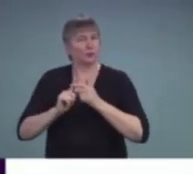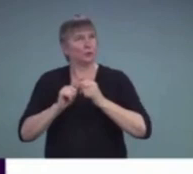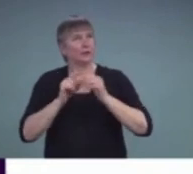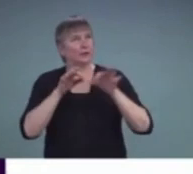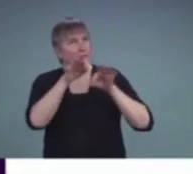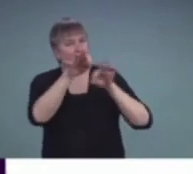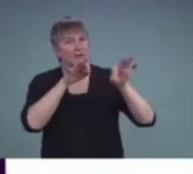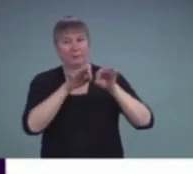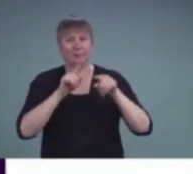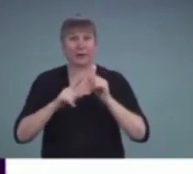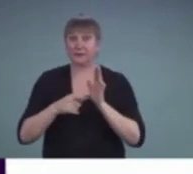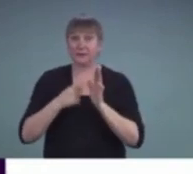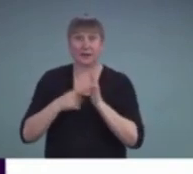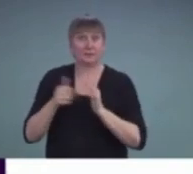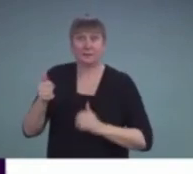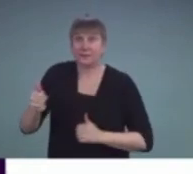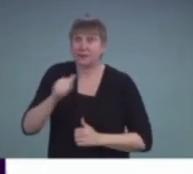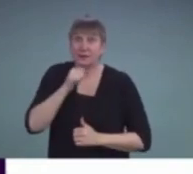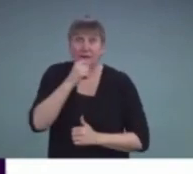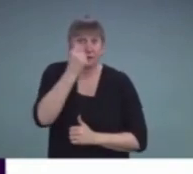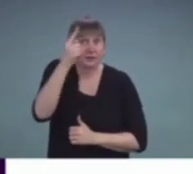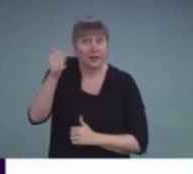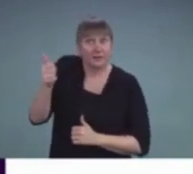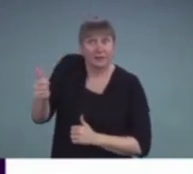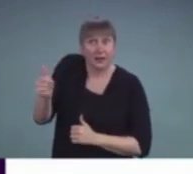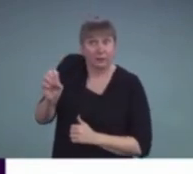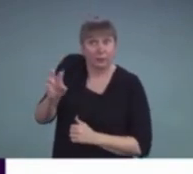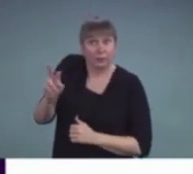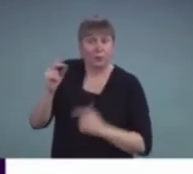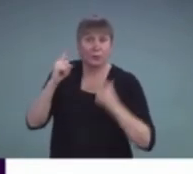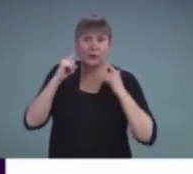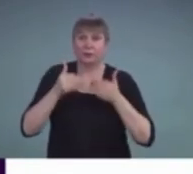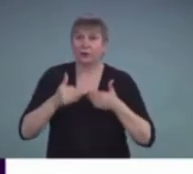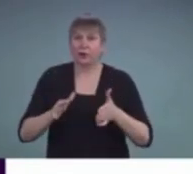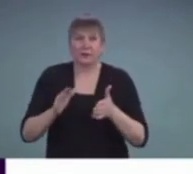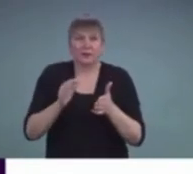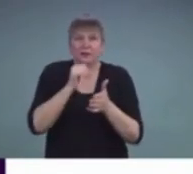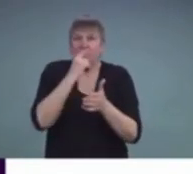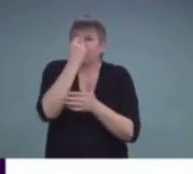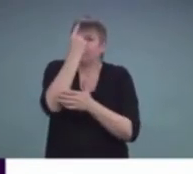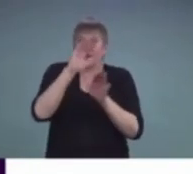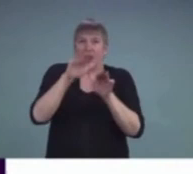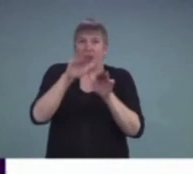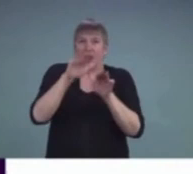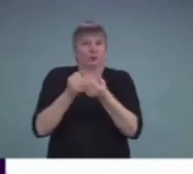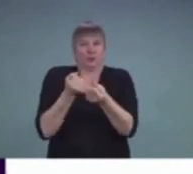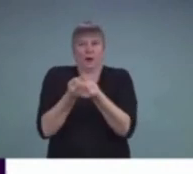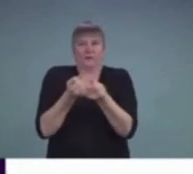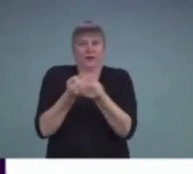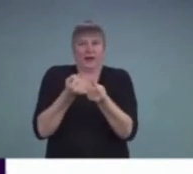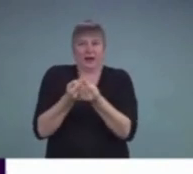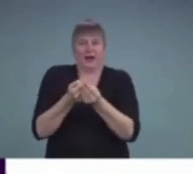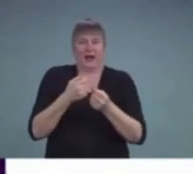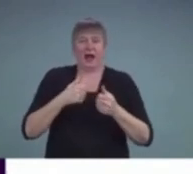understand their own hearing loss or how to advocate or the importance of it because I felt like we had jumped